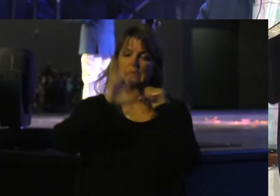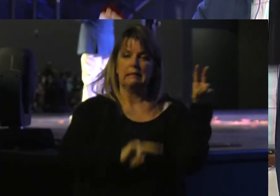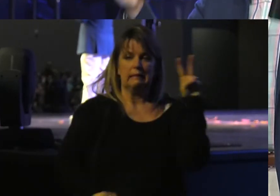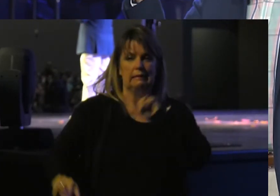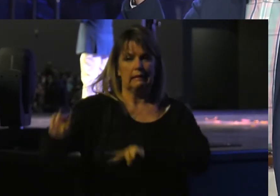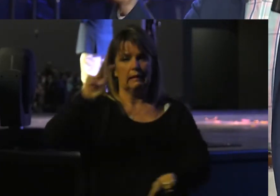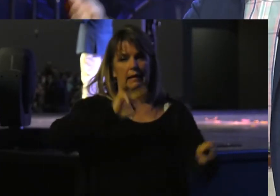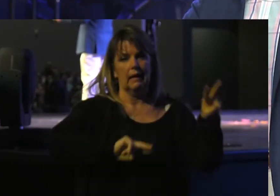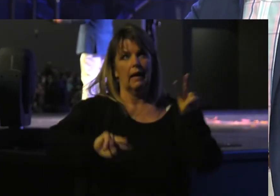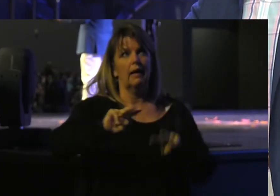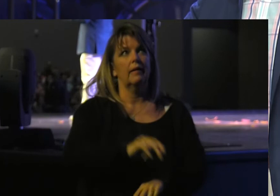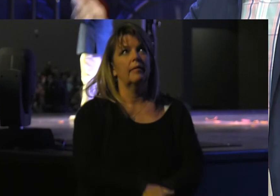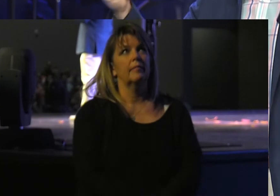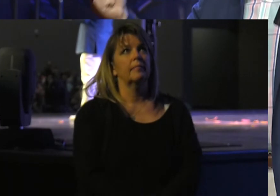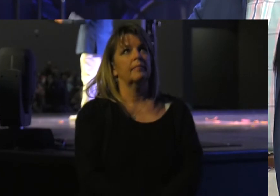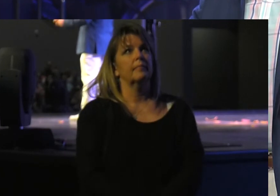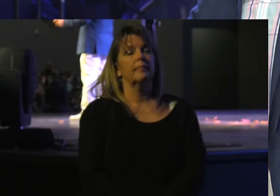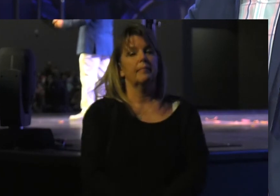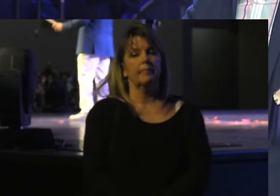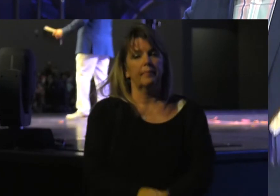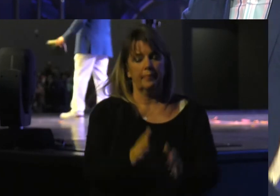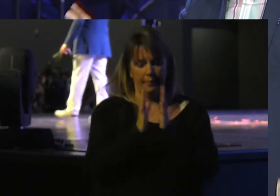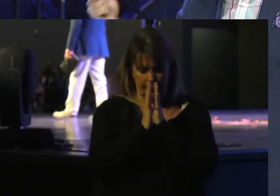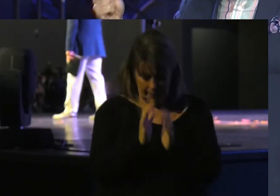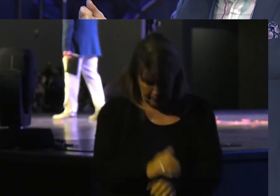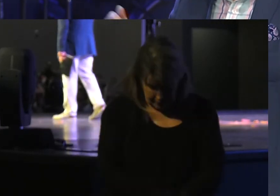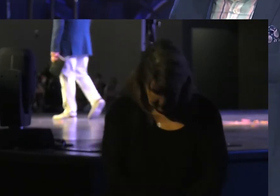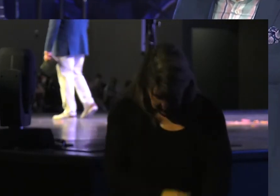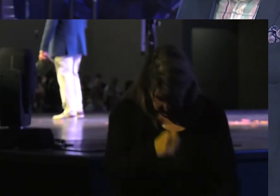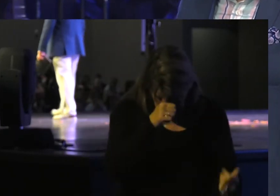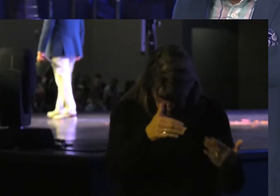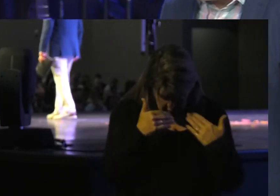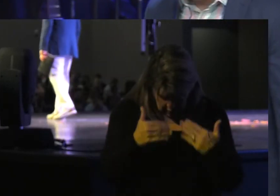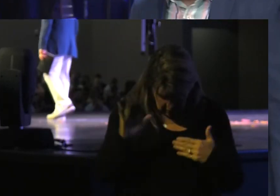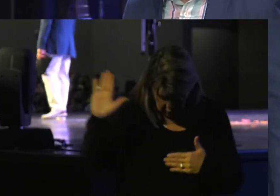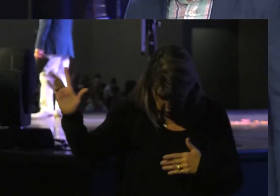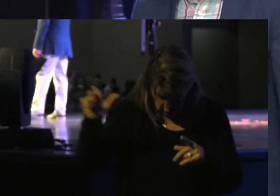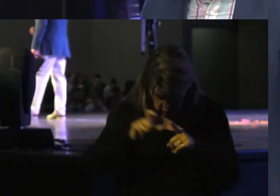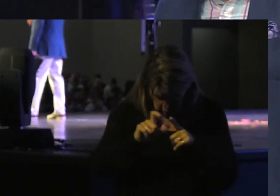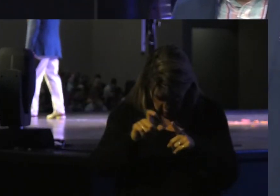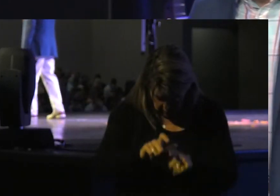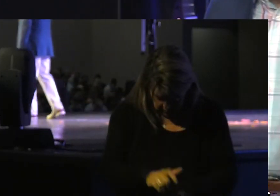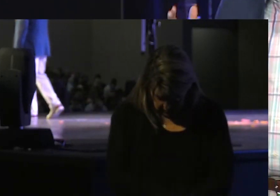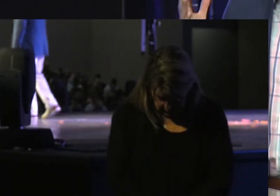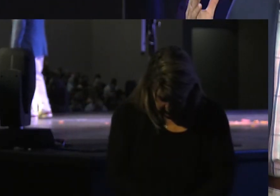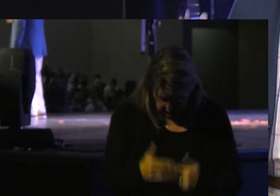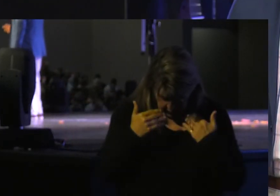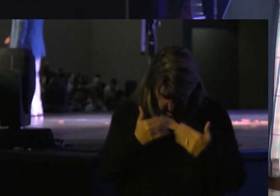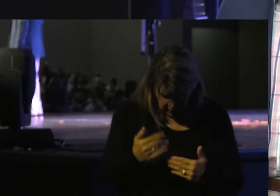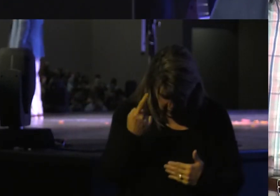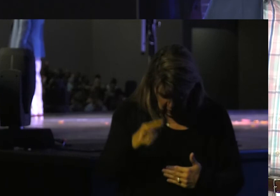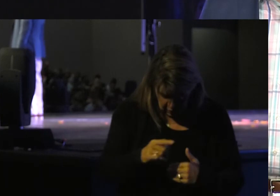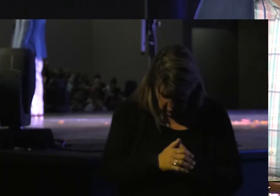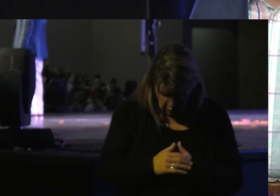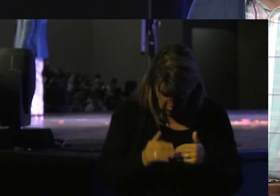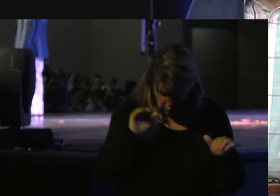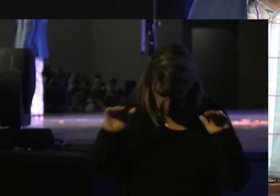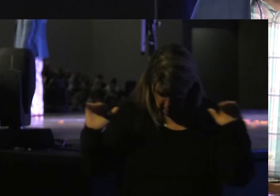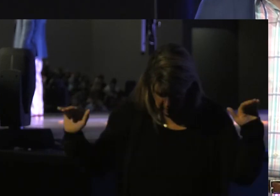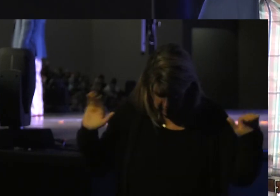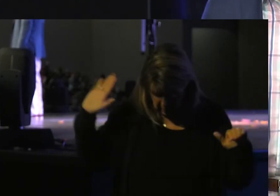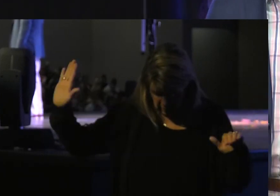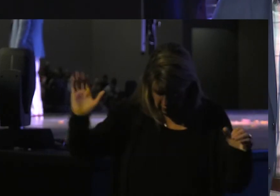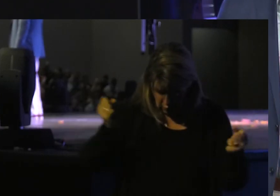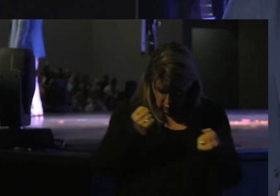His Sight Let's Pray Father Thank You For Your Word Thank You For Reminding Us Of Your